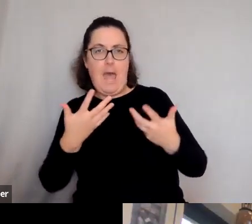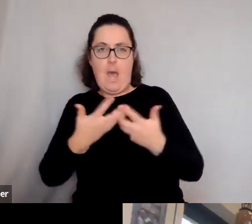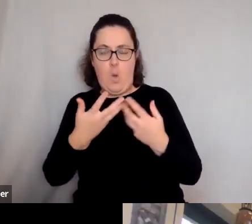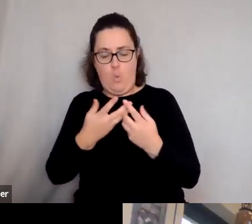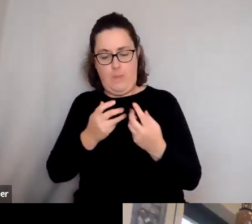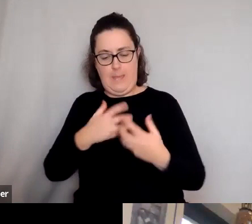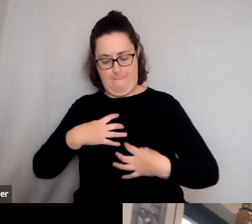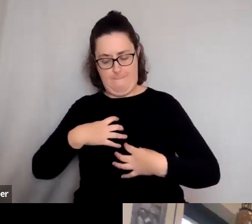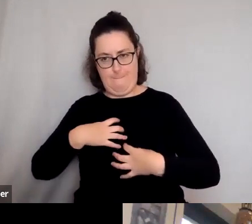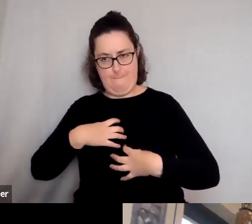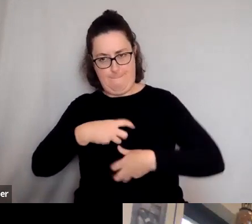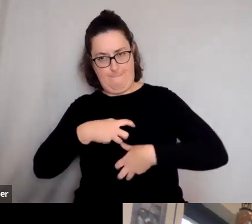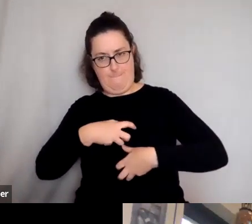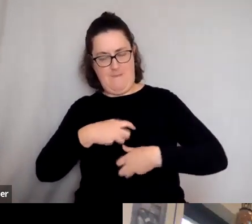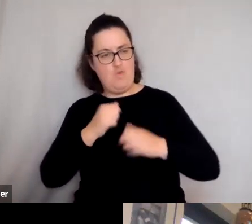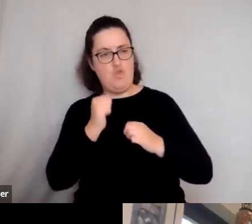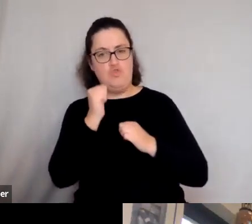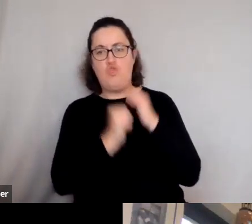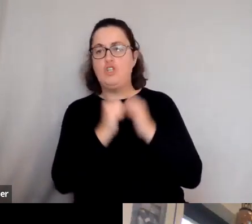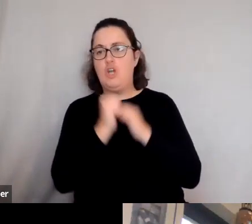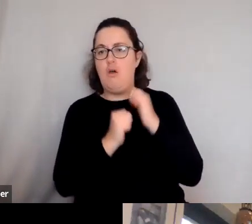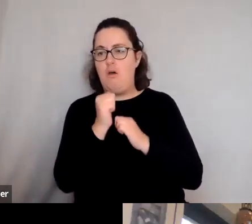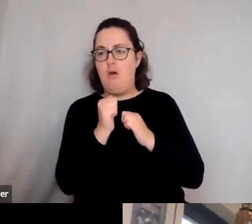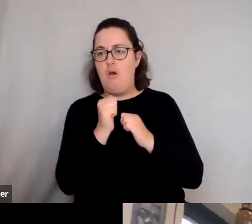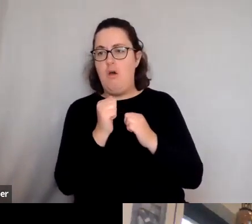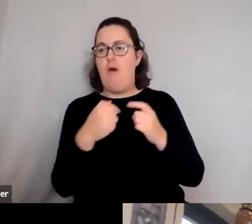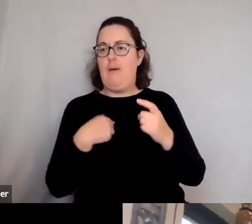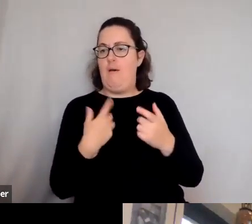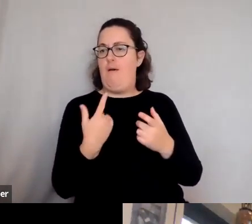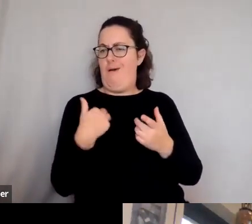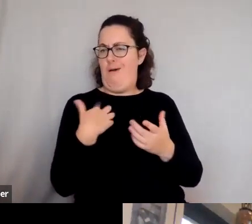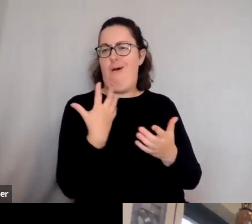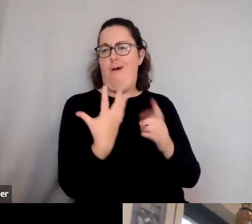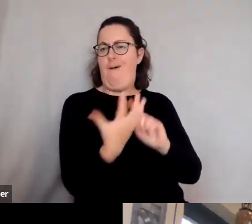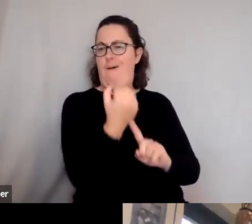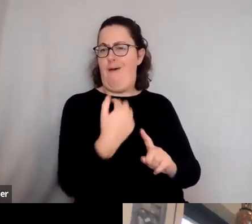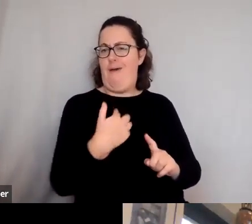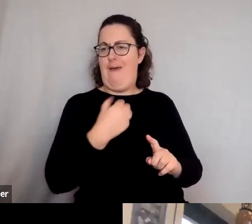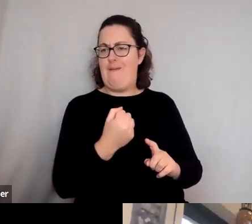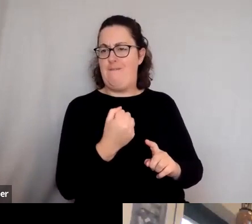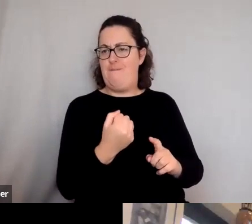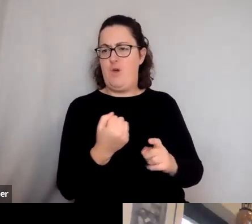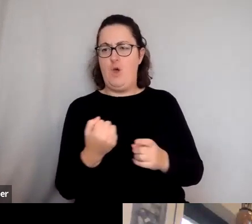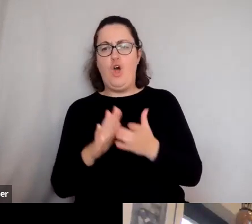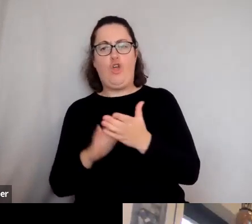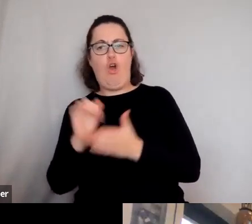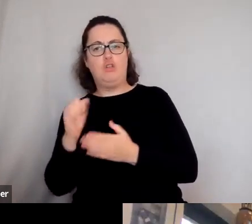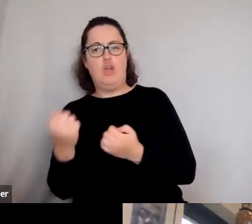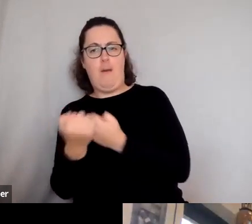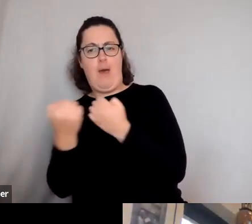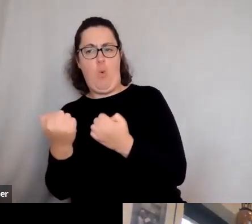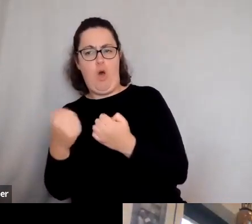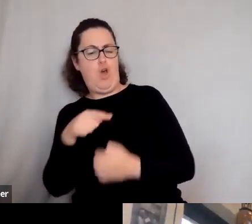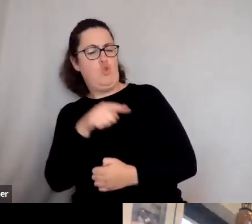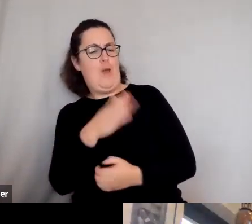to different power structures. You know, they claim power of a different sort. We've got soft power, cultural power. You you've got